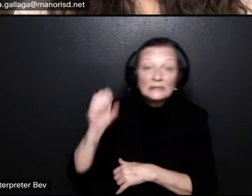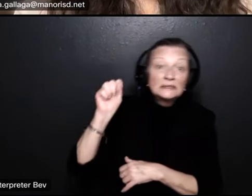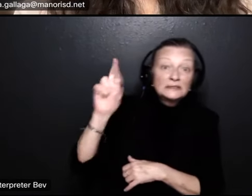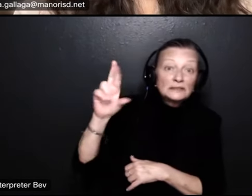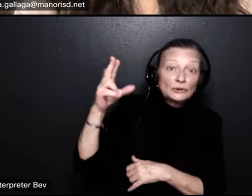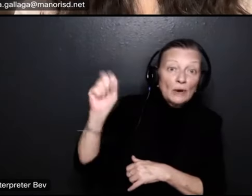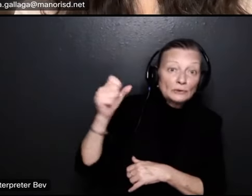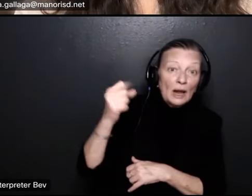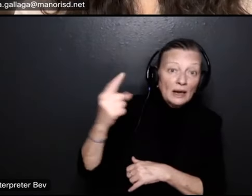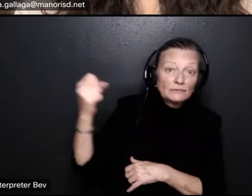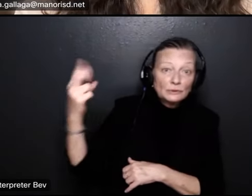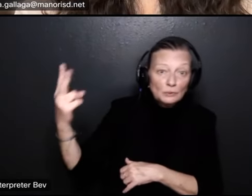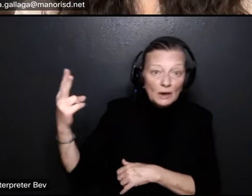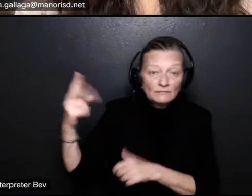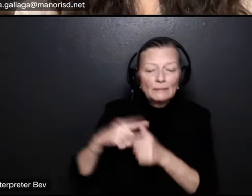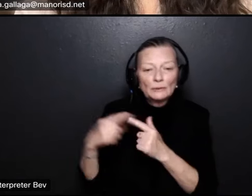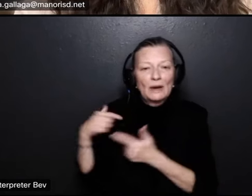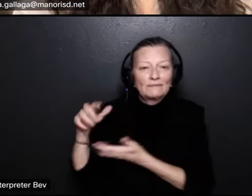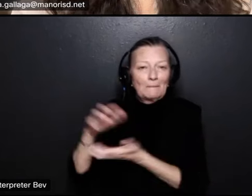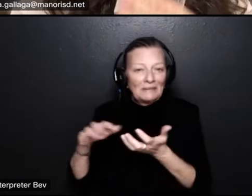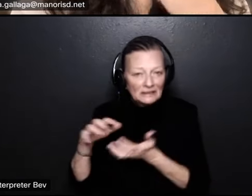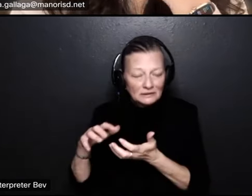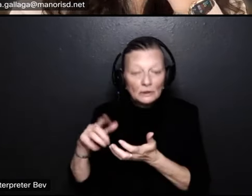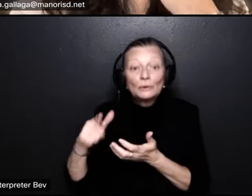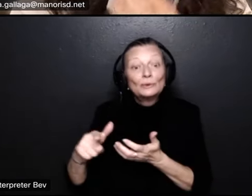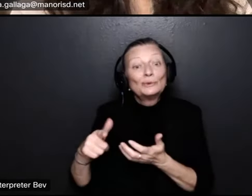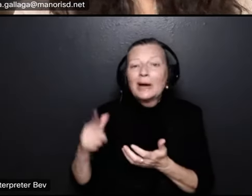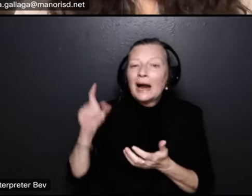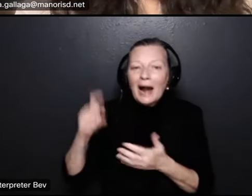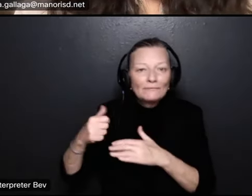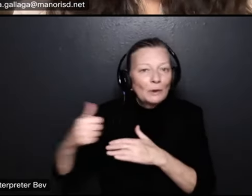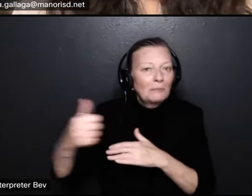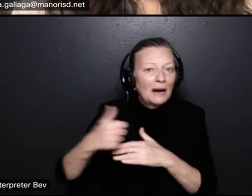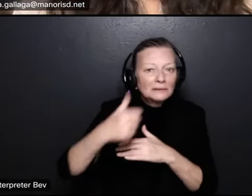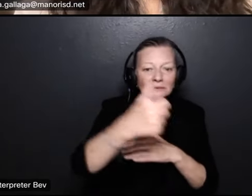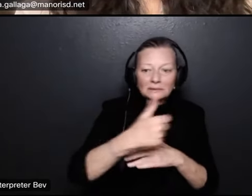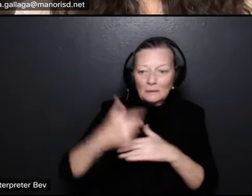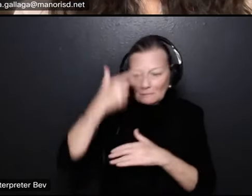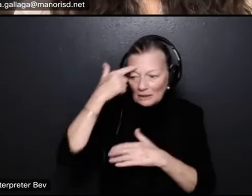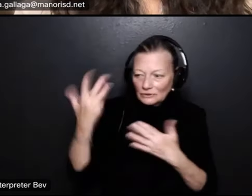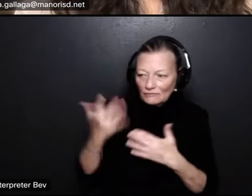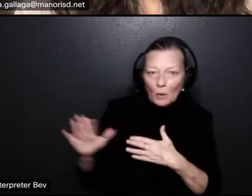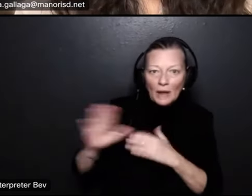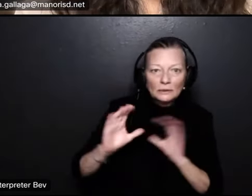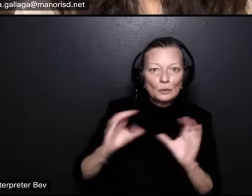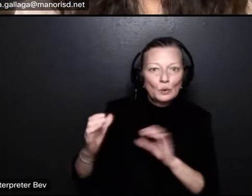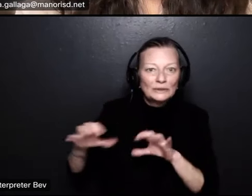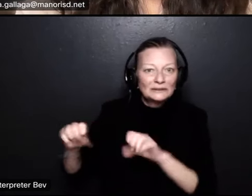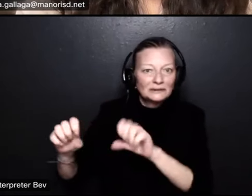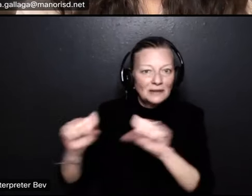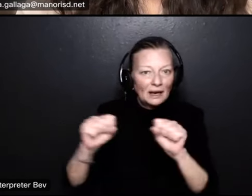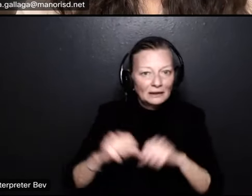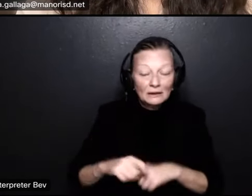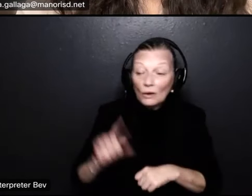and then you have mechs you inevitably have to bus the kids because of the types of courses they take the only way to avoid the